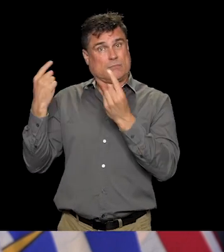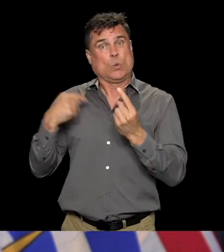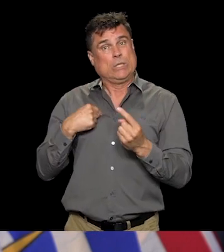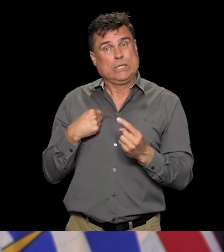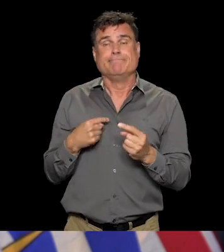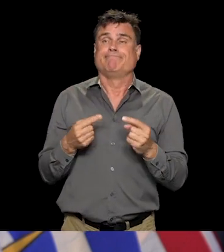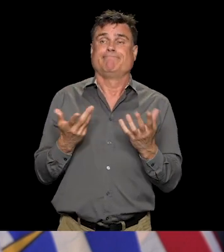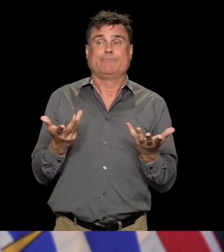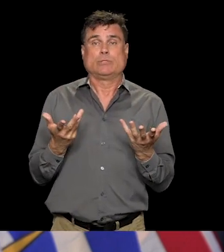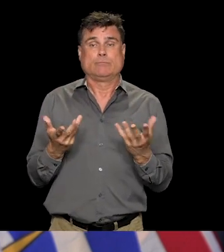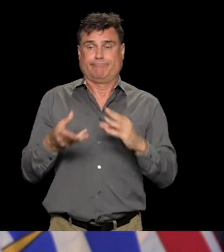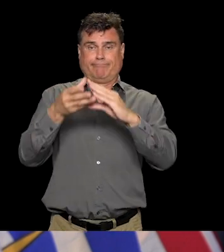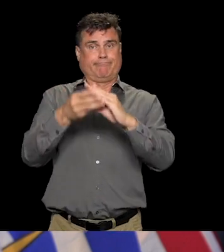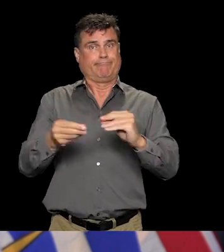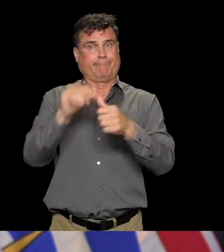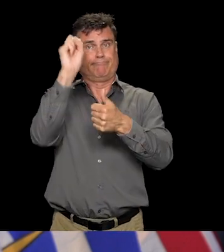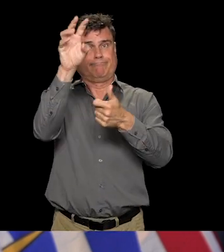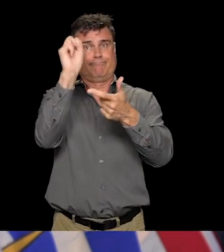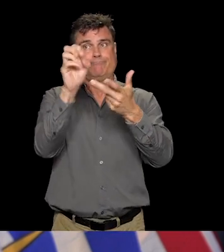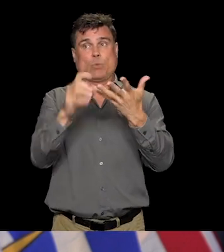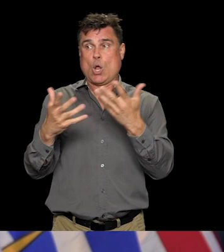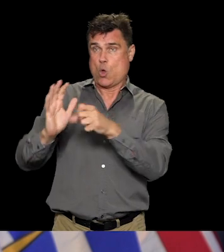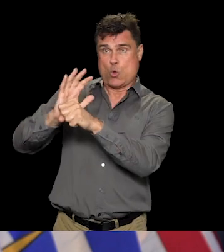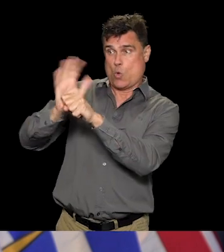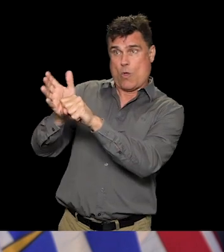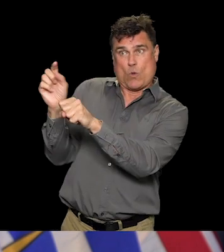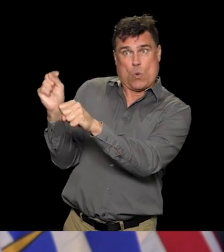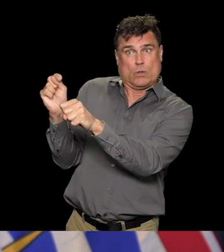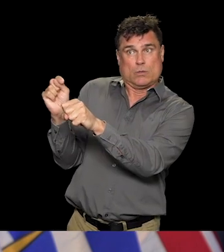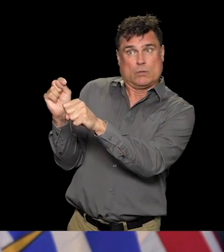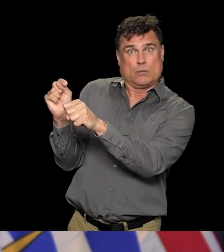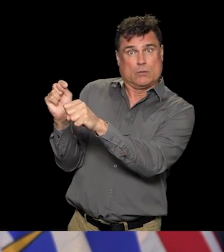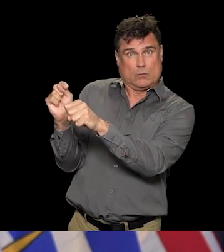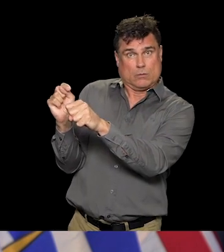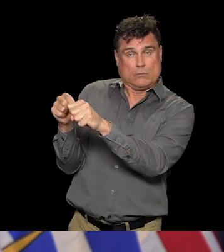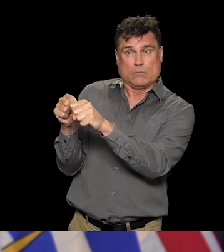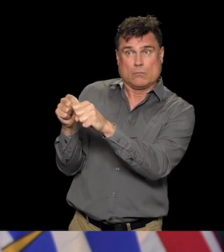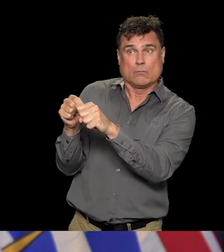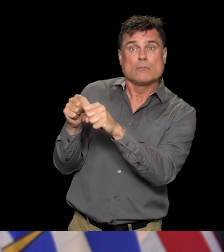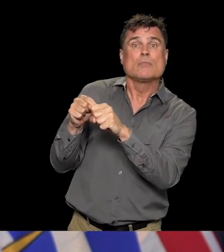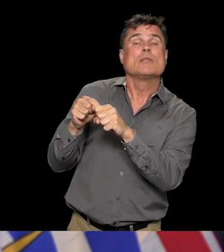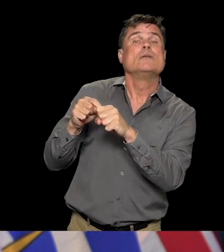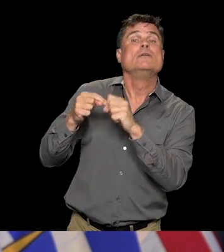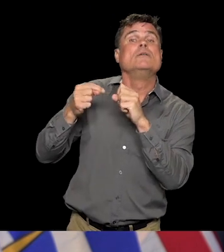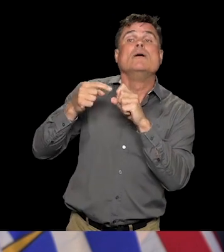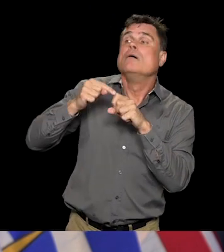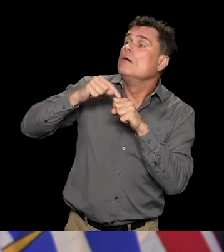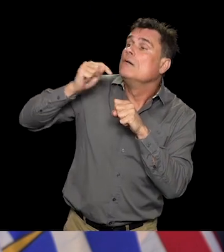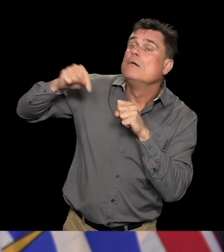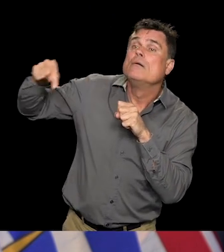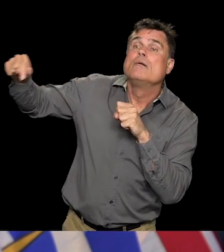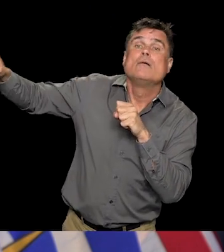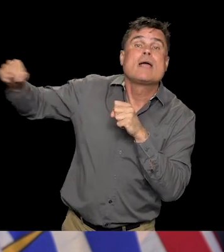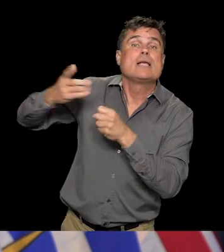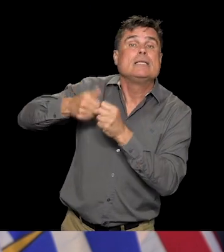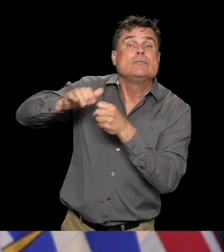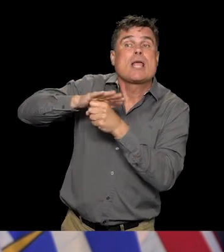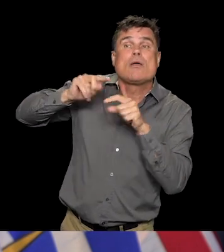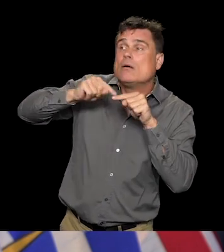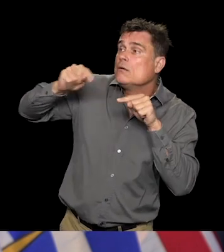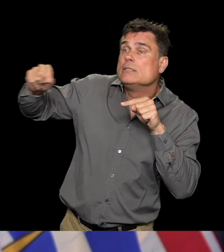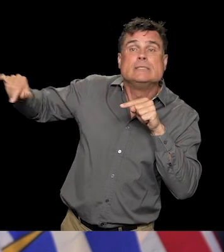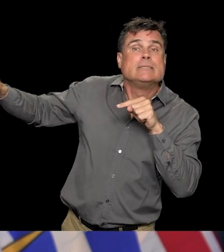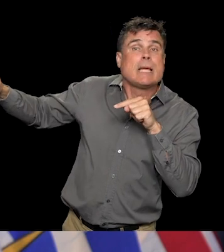nation, province to province, state to state, our circumstances are unique, but our efforts to keep our loved ones and our